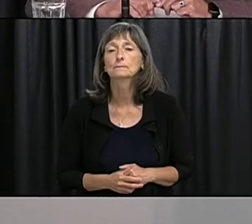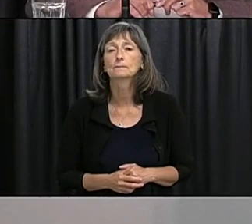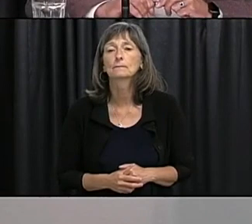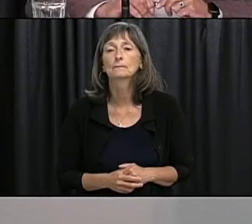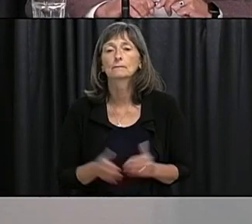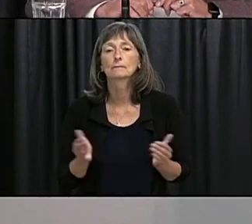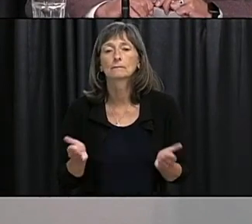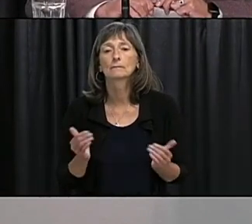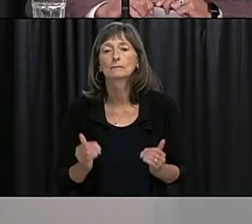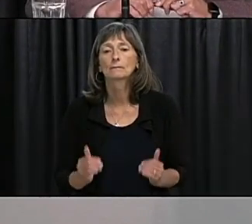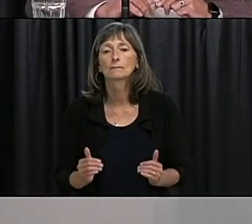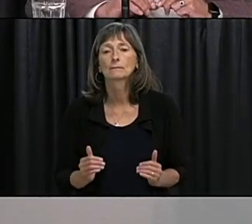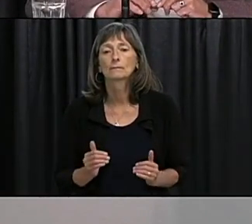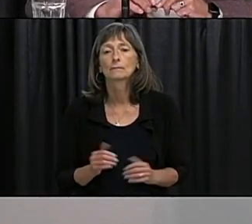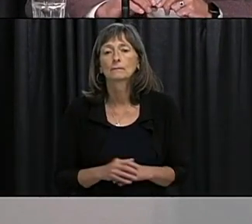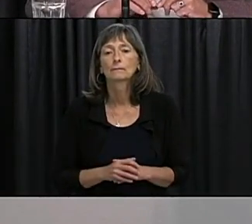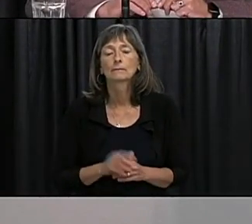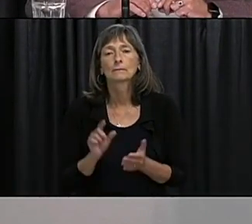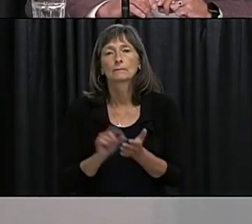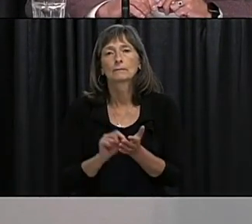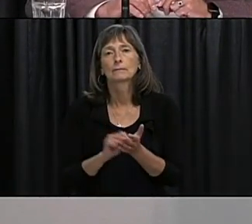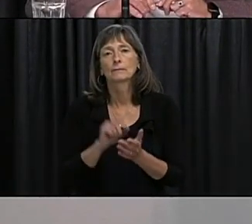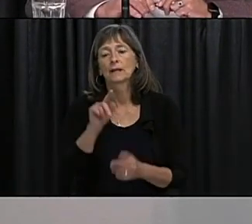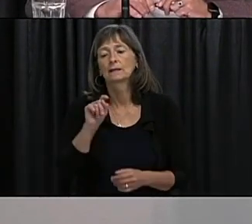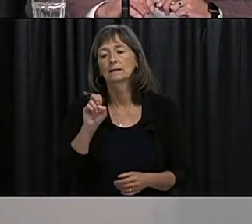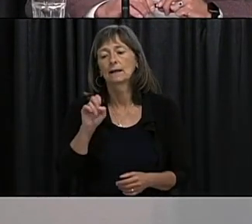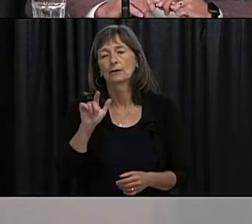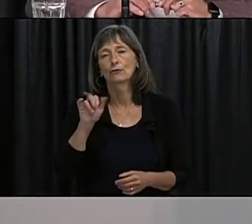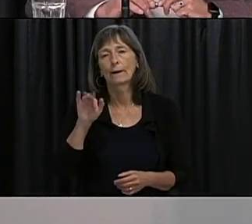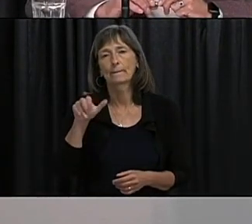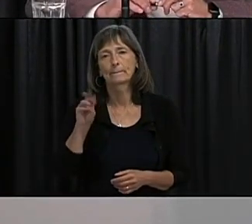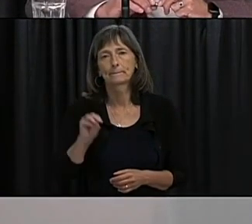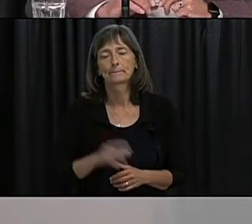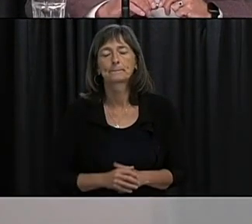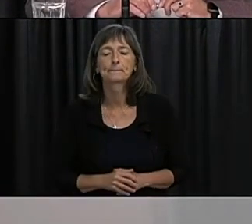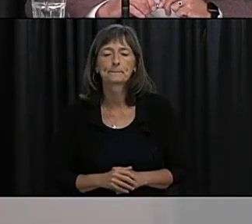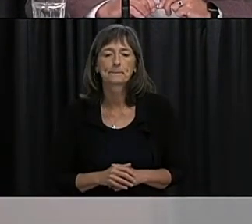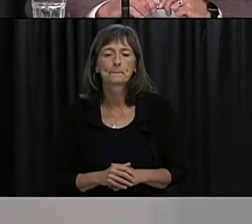our next questions are from Peter Jackson of the telegram please go ahead